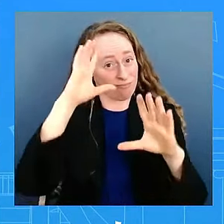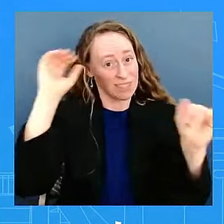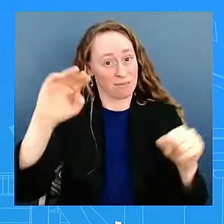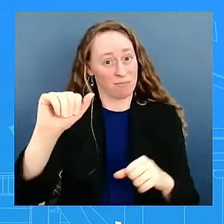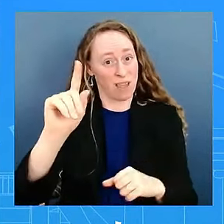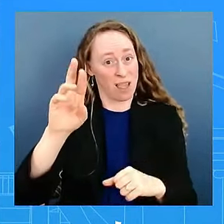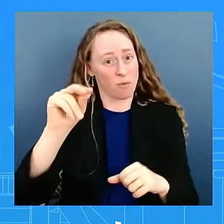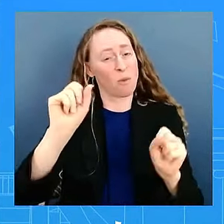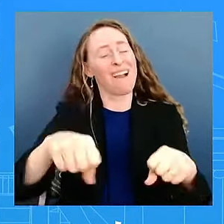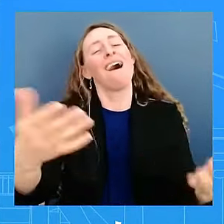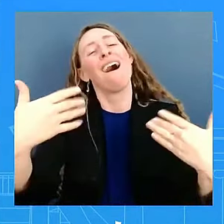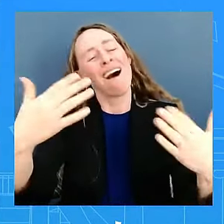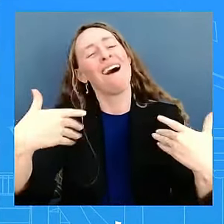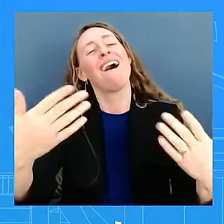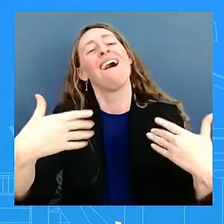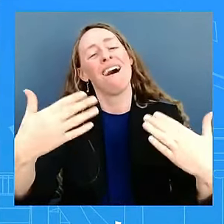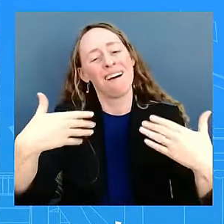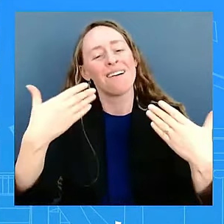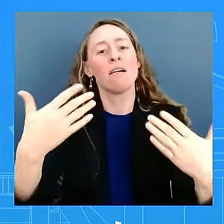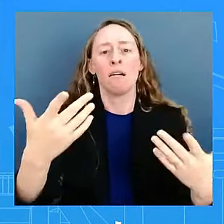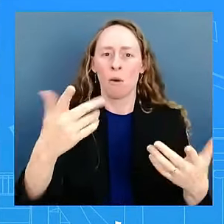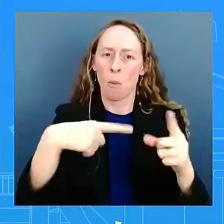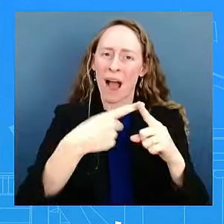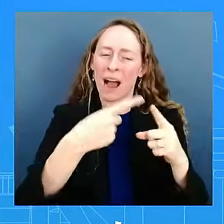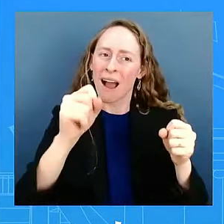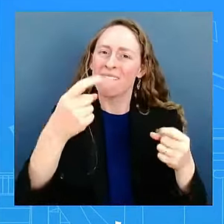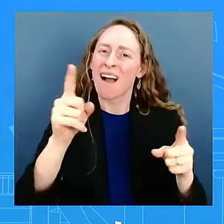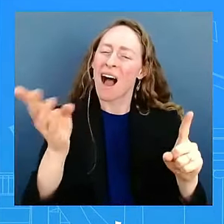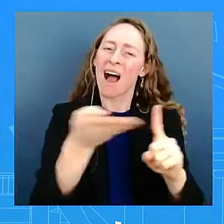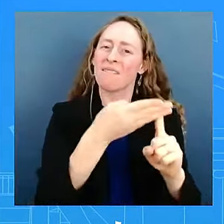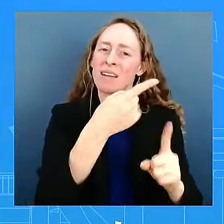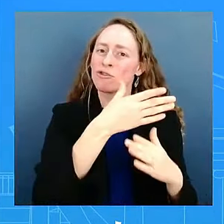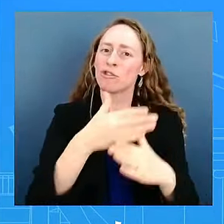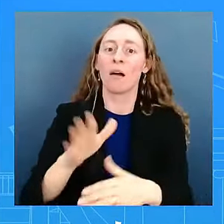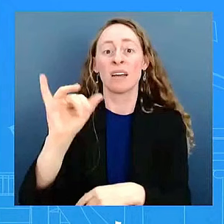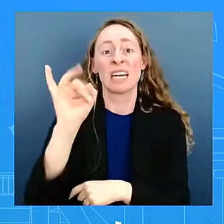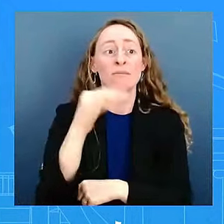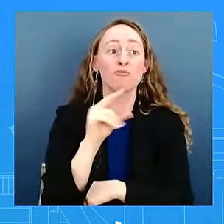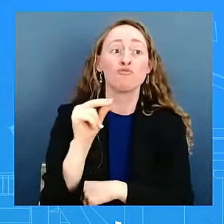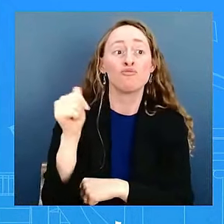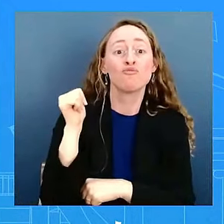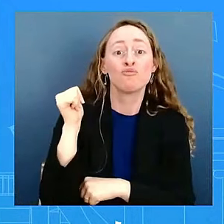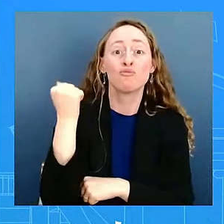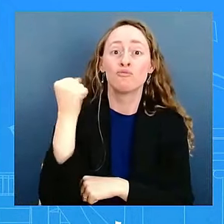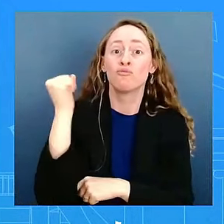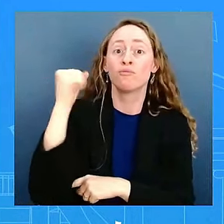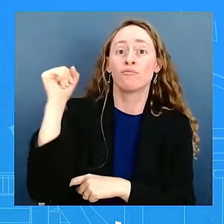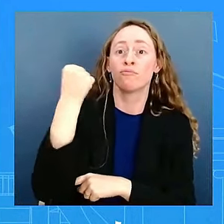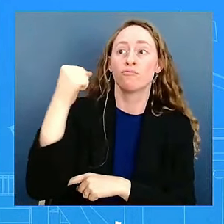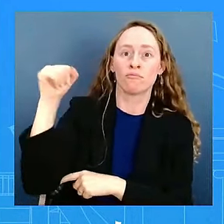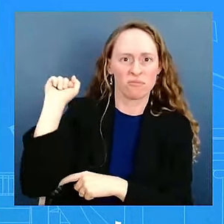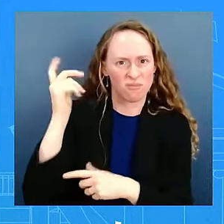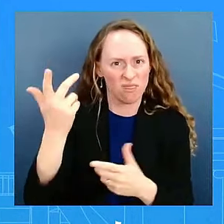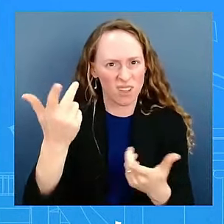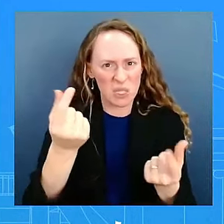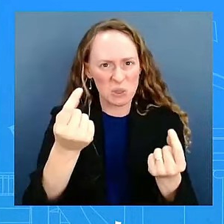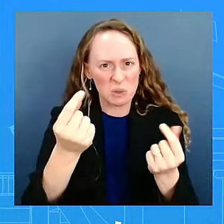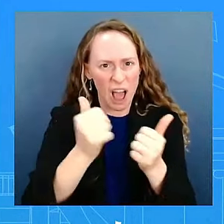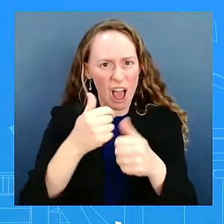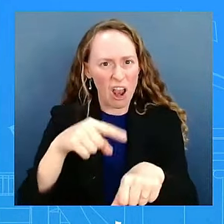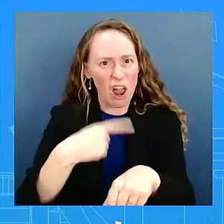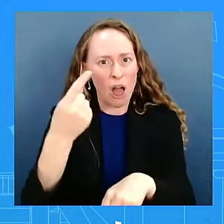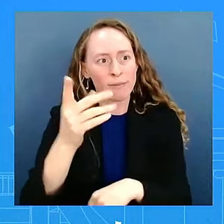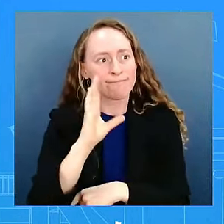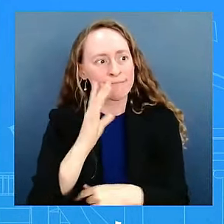the U.S. willing to wait? What is the strategy? They need to release it. We've been calling for it. As I said, our patience is running out. Those